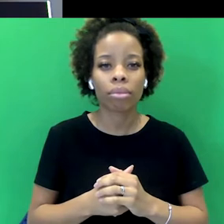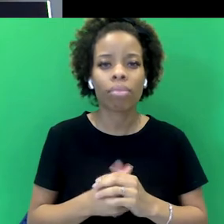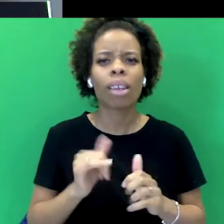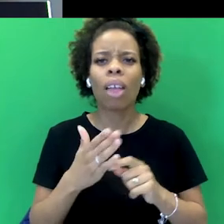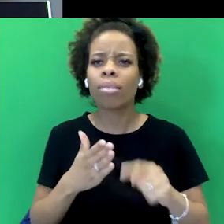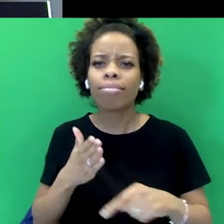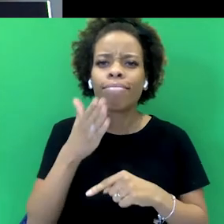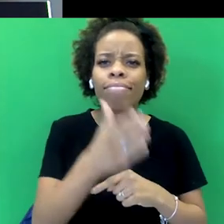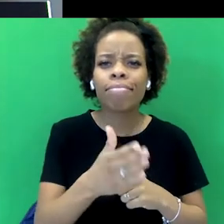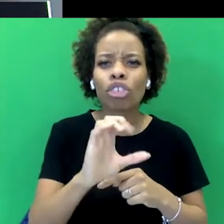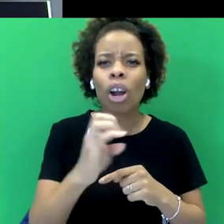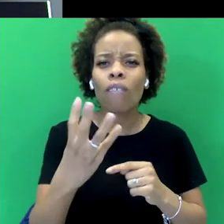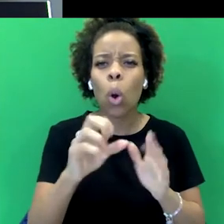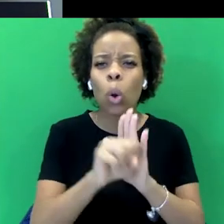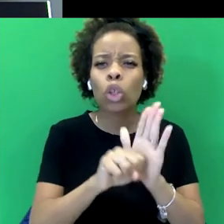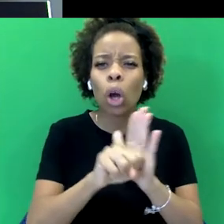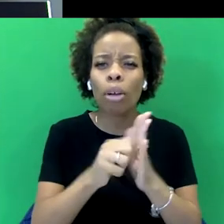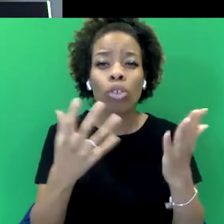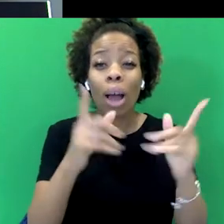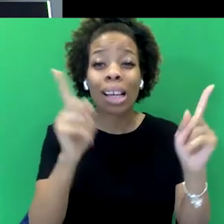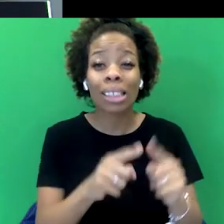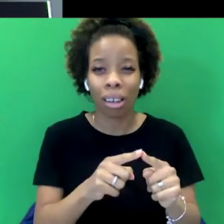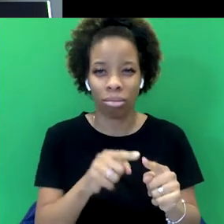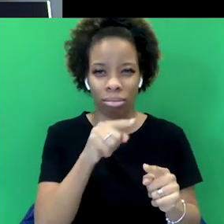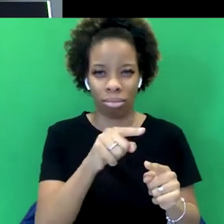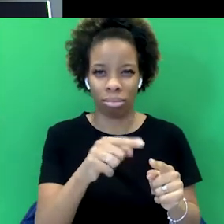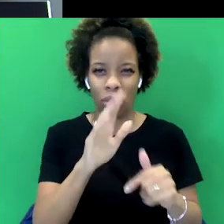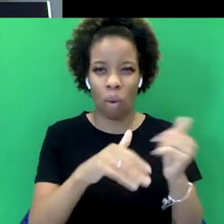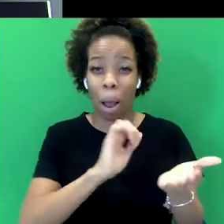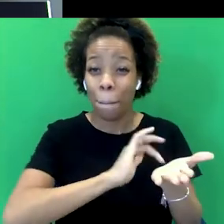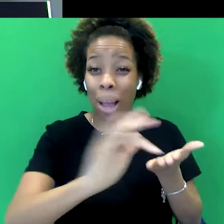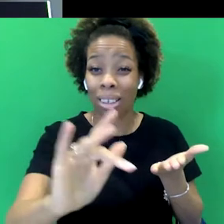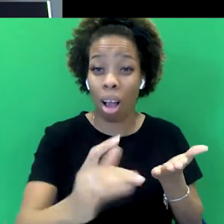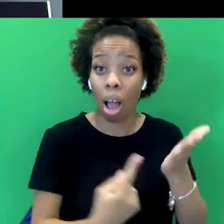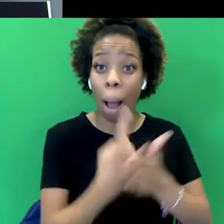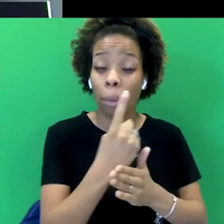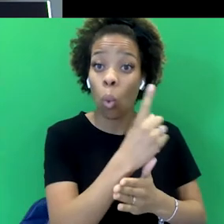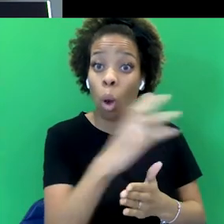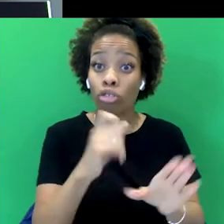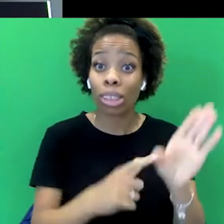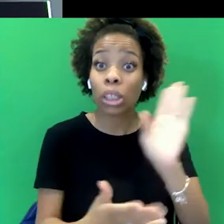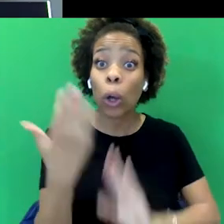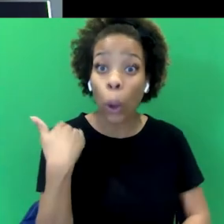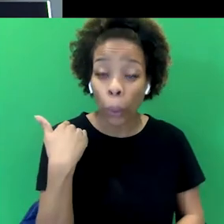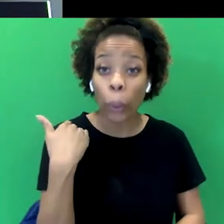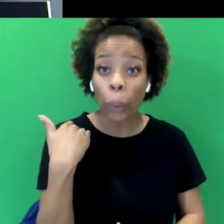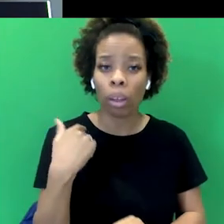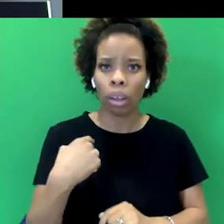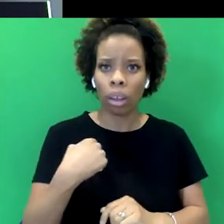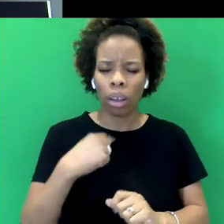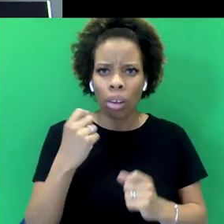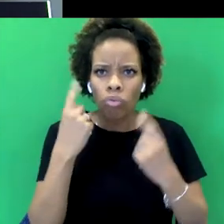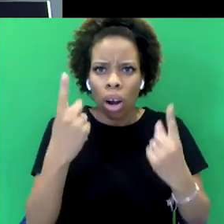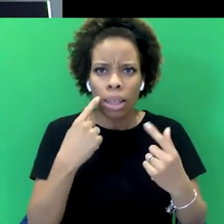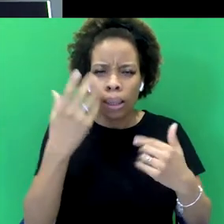with Channel 4 to make a documentary about the Janunwalabharg massacre, which happened 100 years ago. And that made me realize that the way Sikhs were treated in